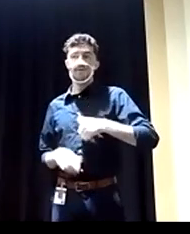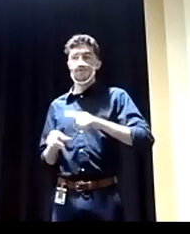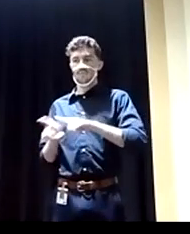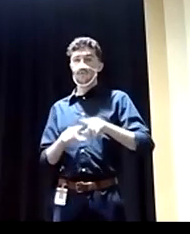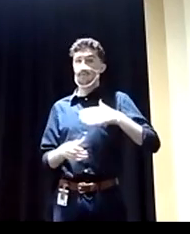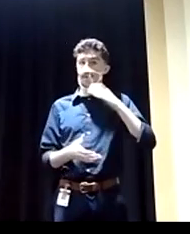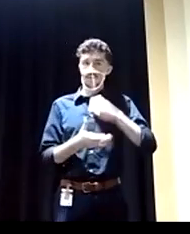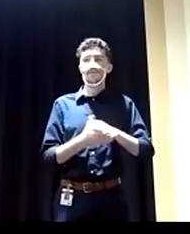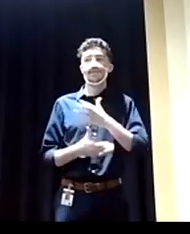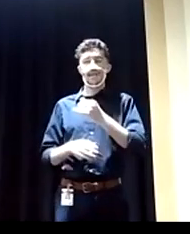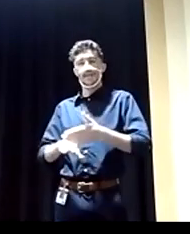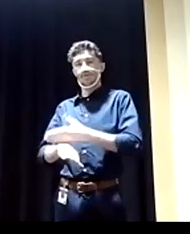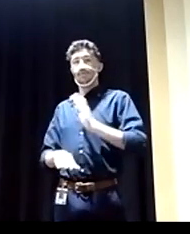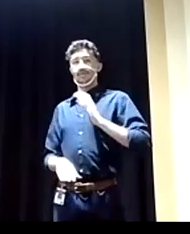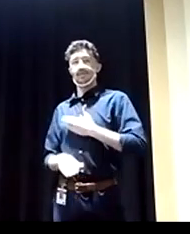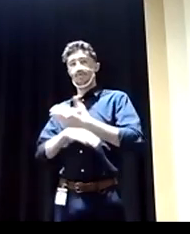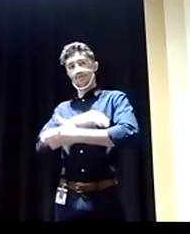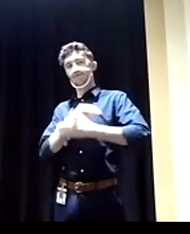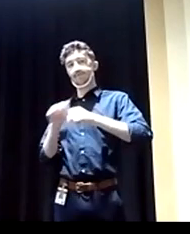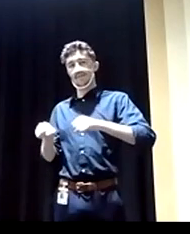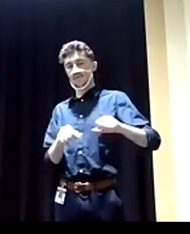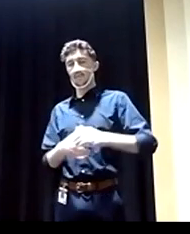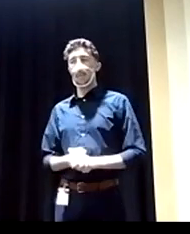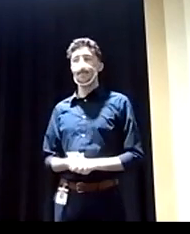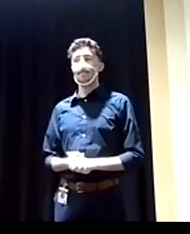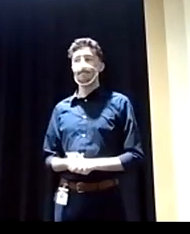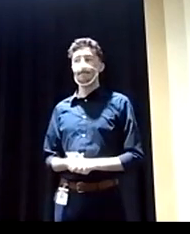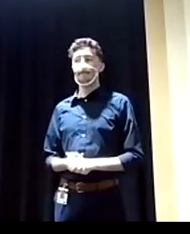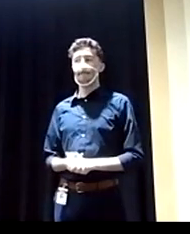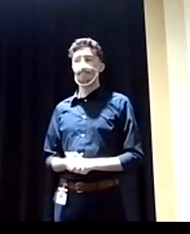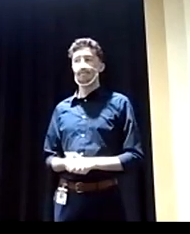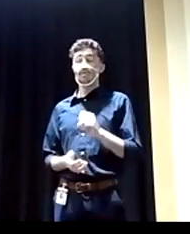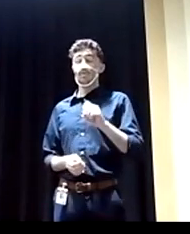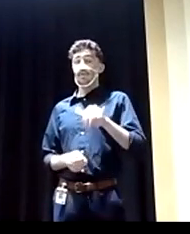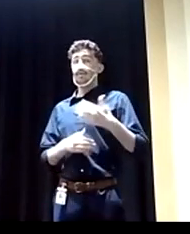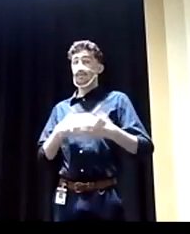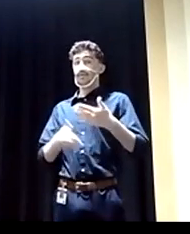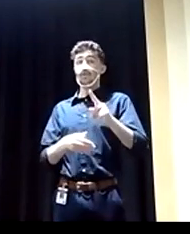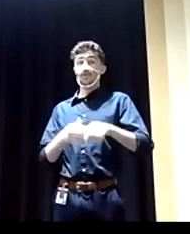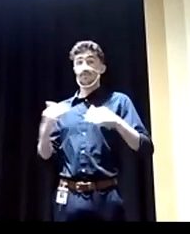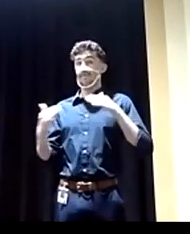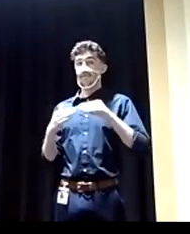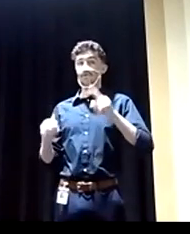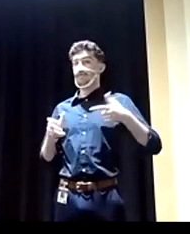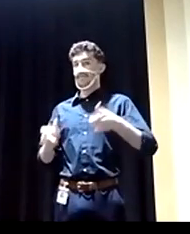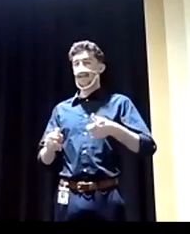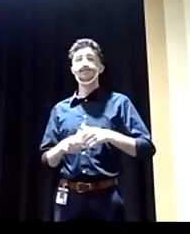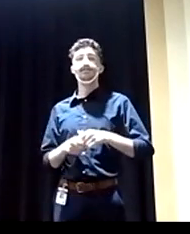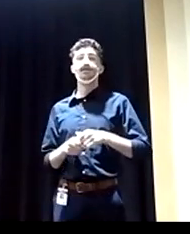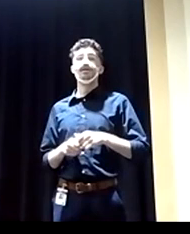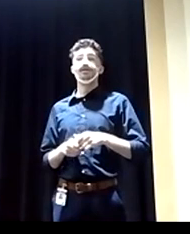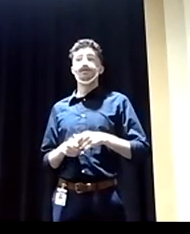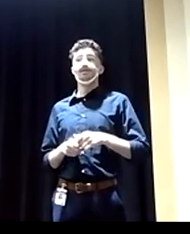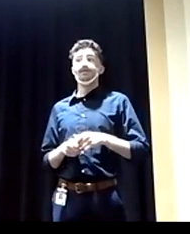our country's potential. So, uh, in terms of making sure that that process is as fair and as rapid and as, uh,